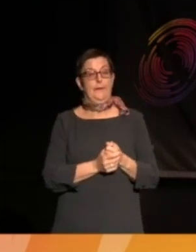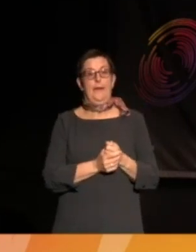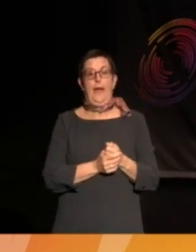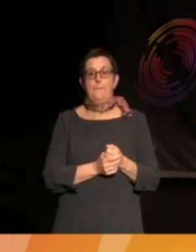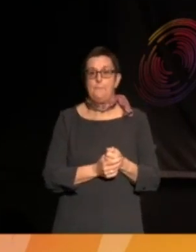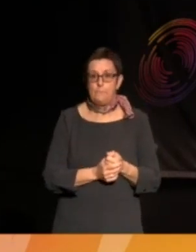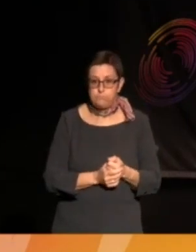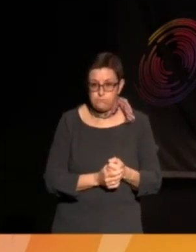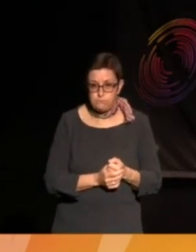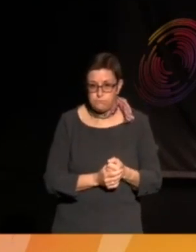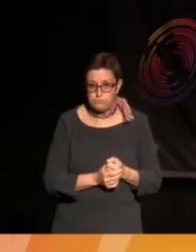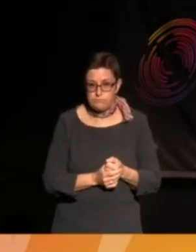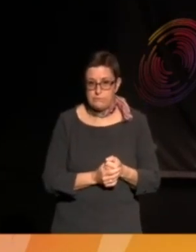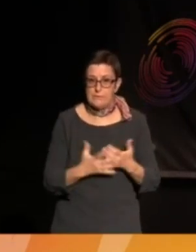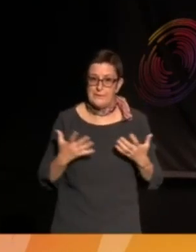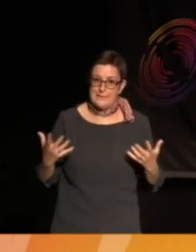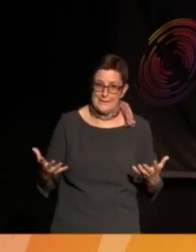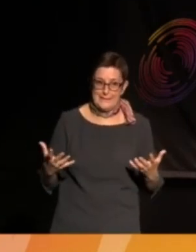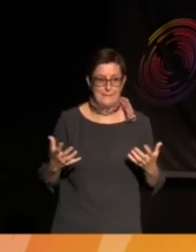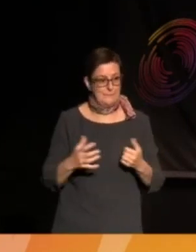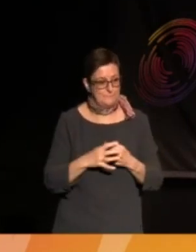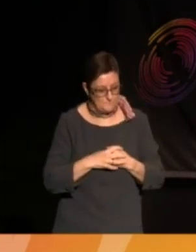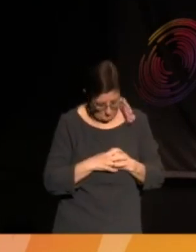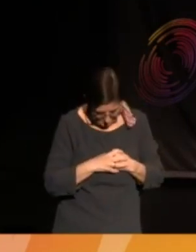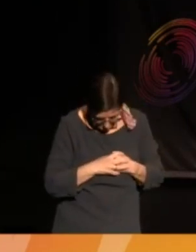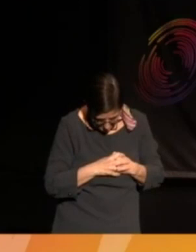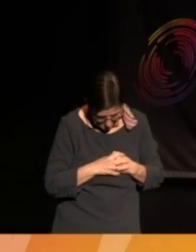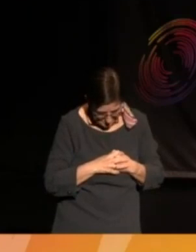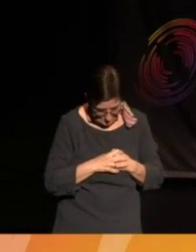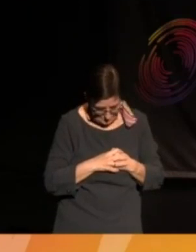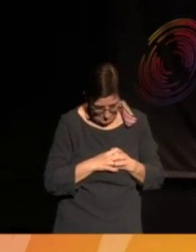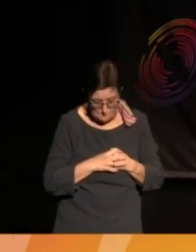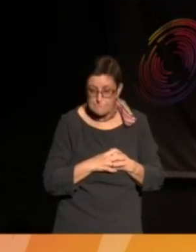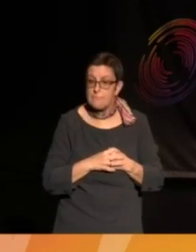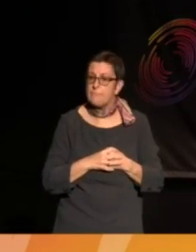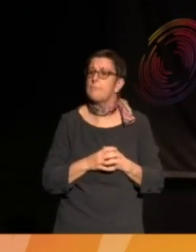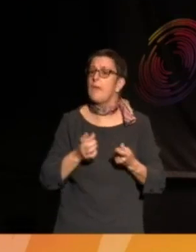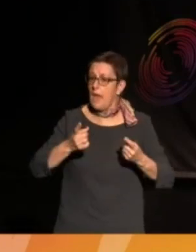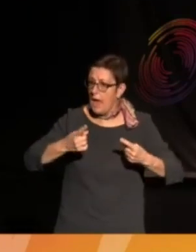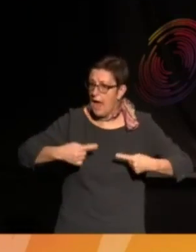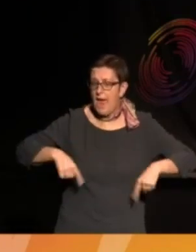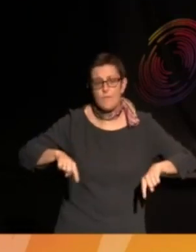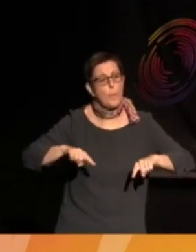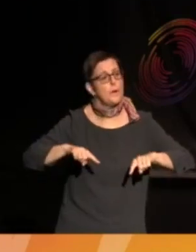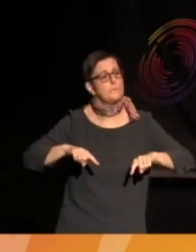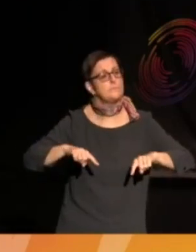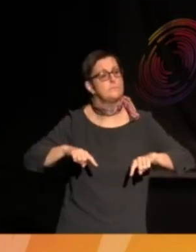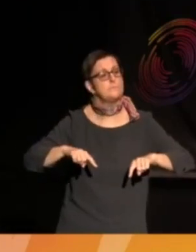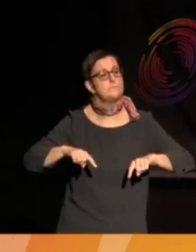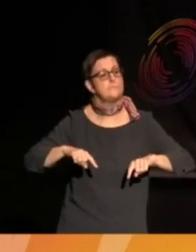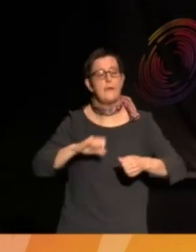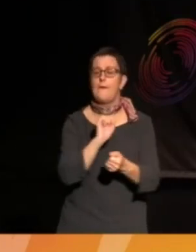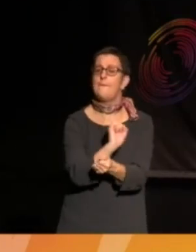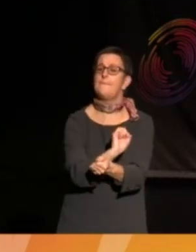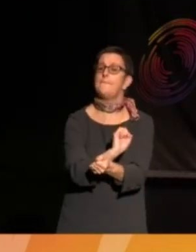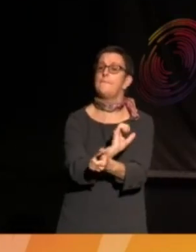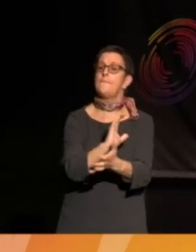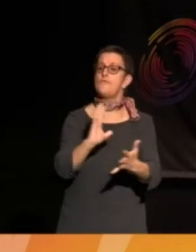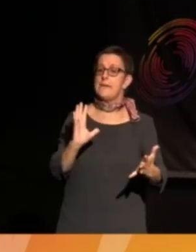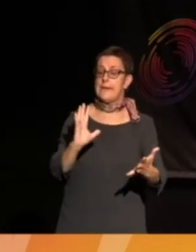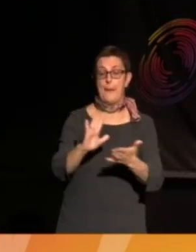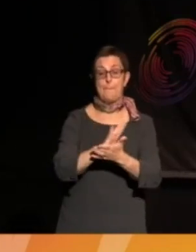I guess where everybody is free to be the person they want to be,